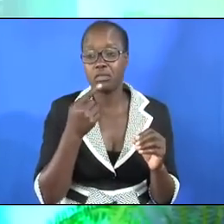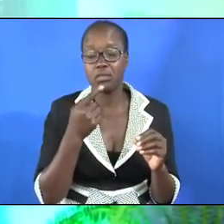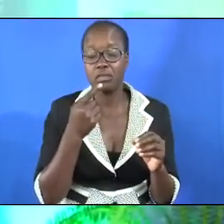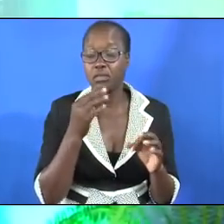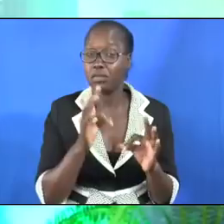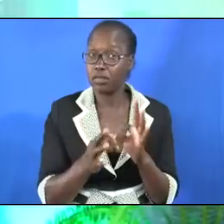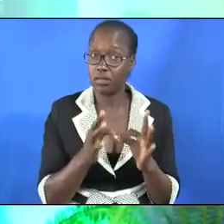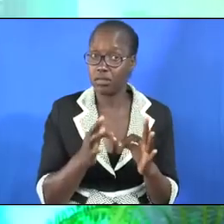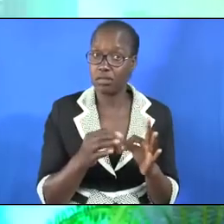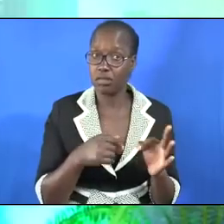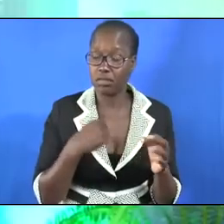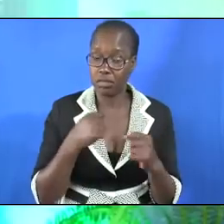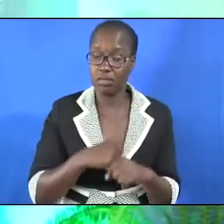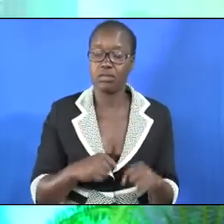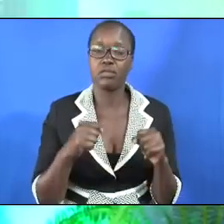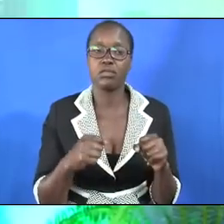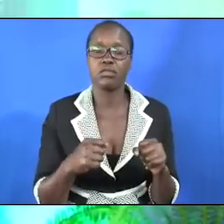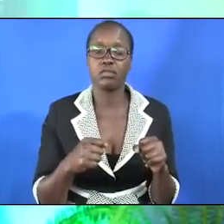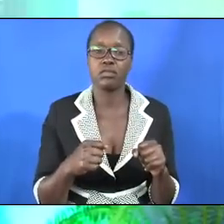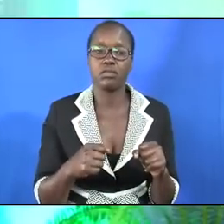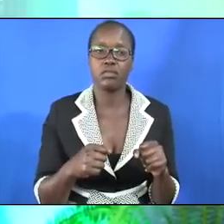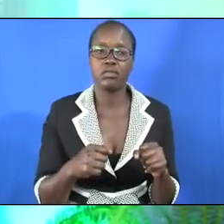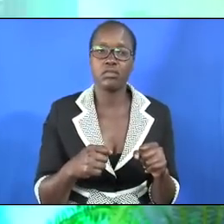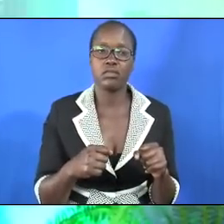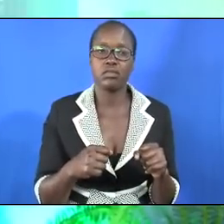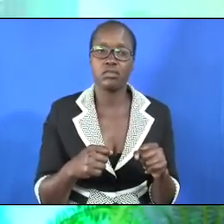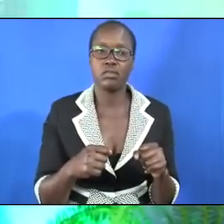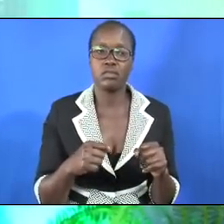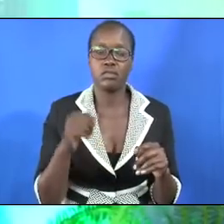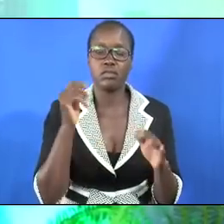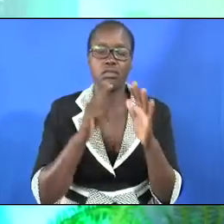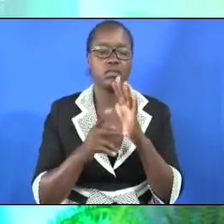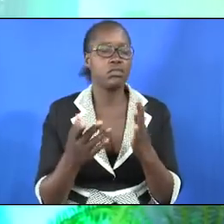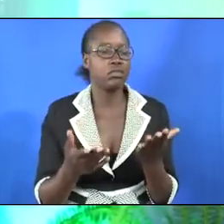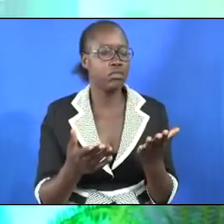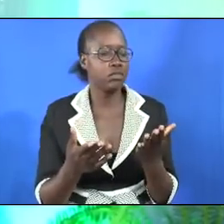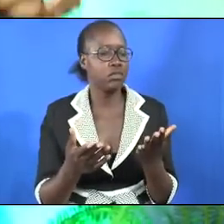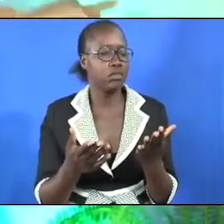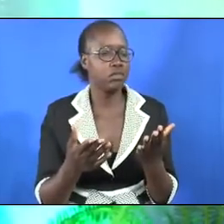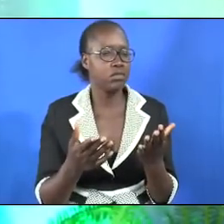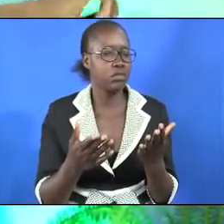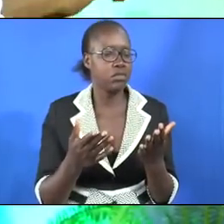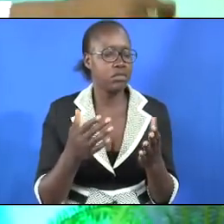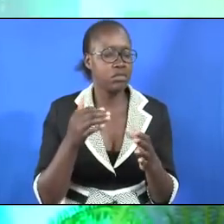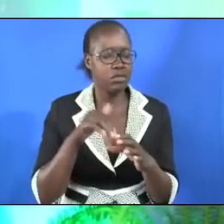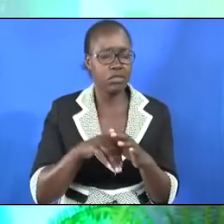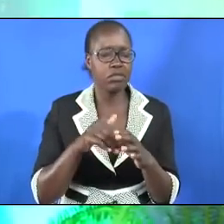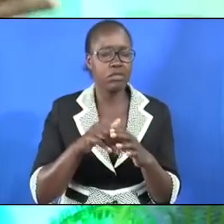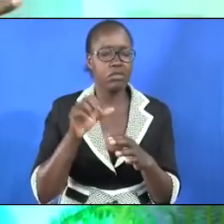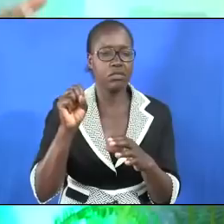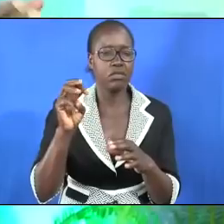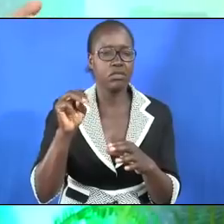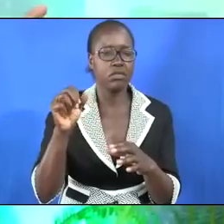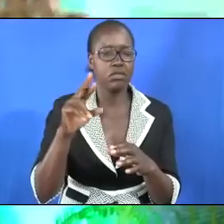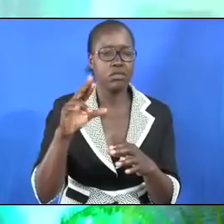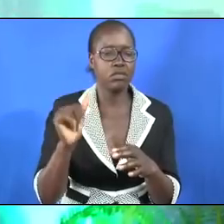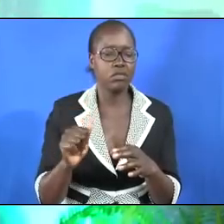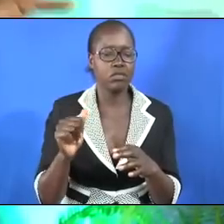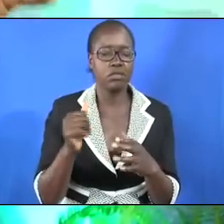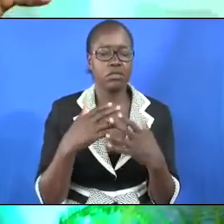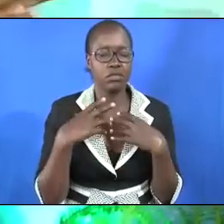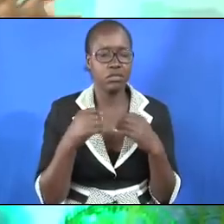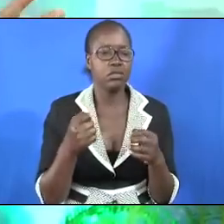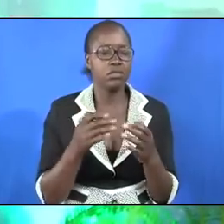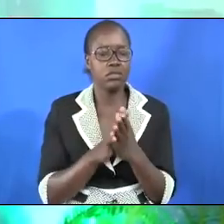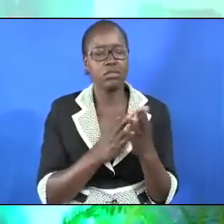if my master were with the prophet who is in Samaria he will be well meaning that she